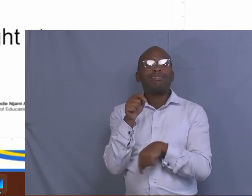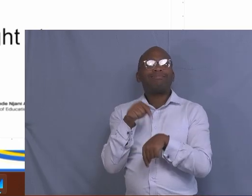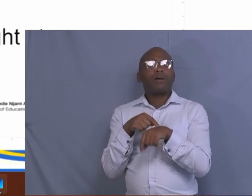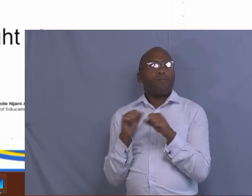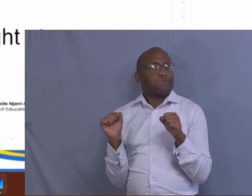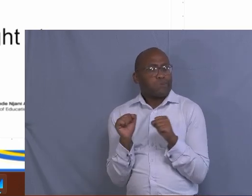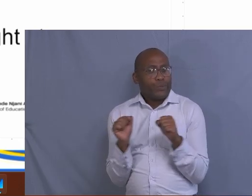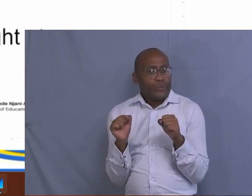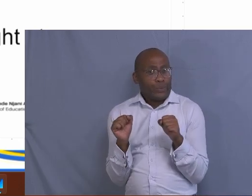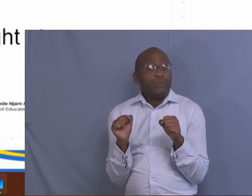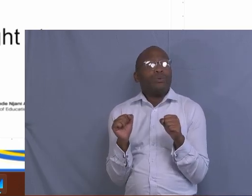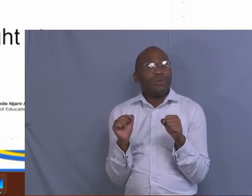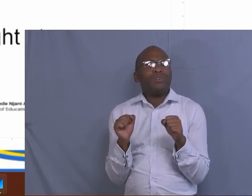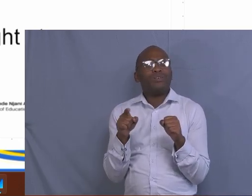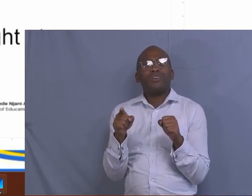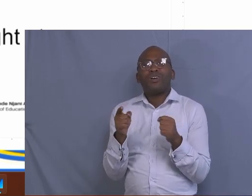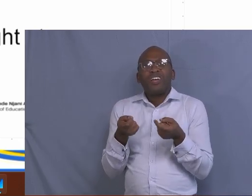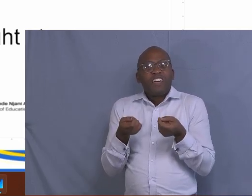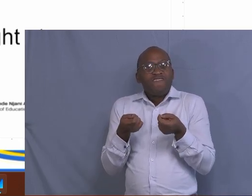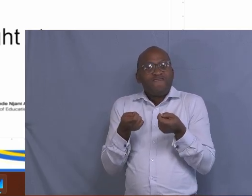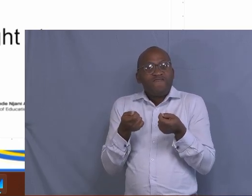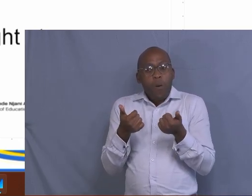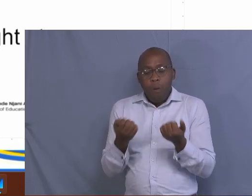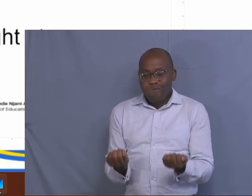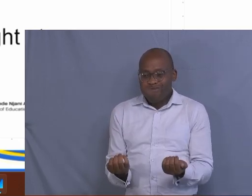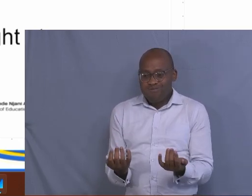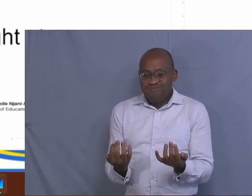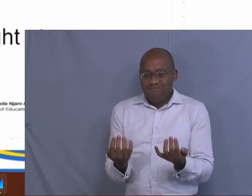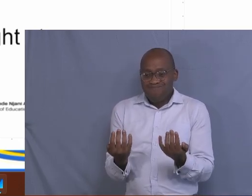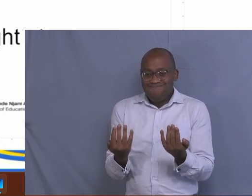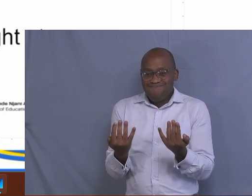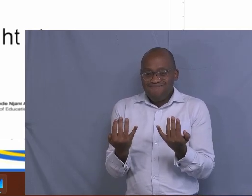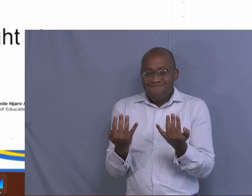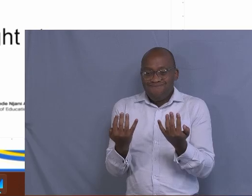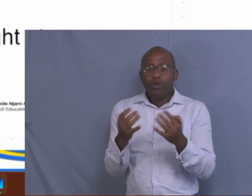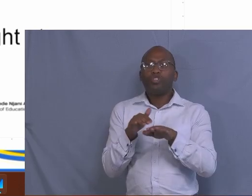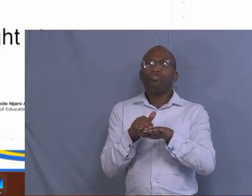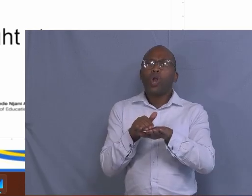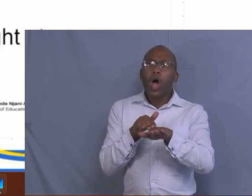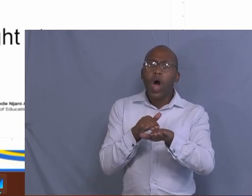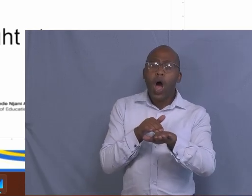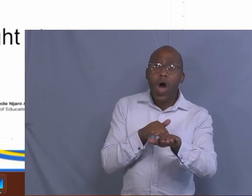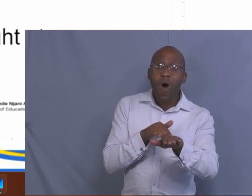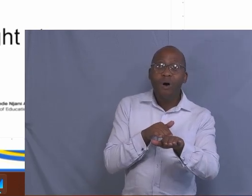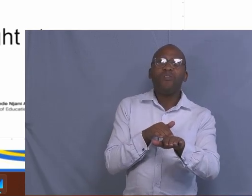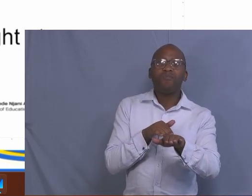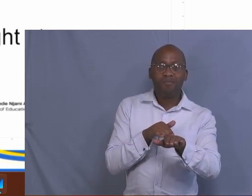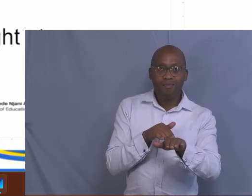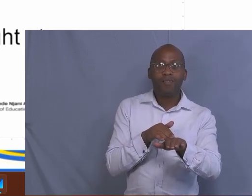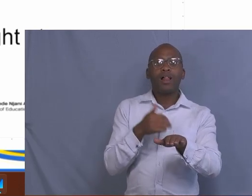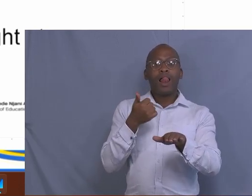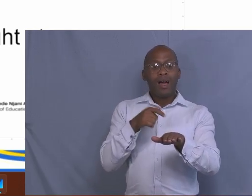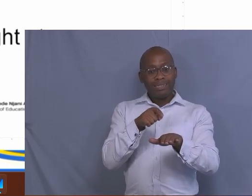Therefore, as farmers, you have to buy feed. While if you manage your camps thoroughly, it will be easy to avoid such.